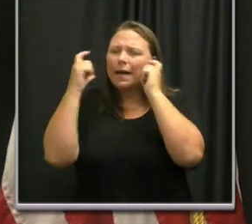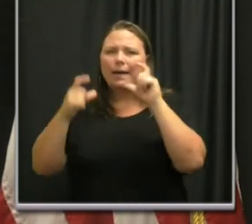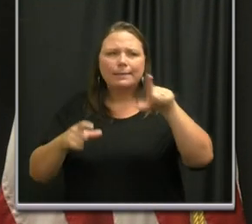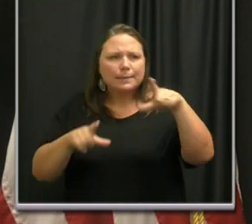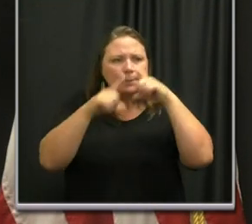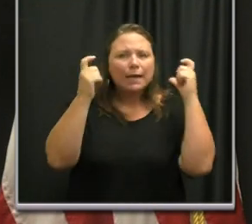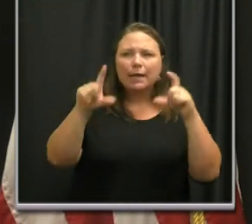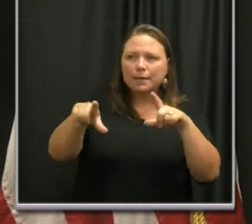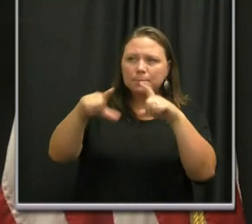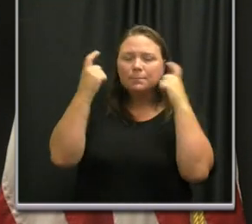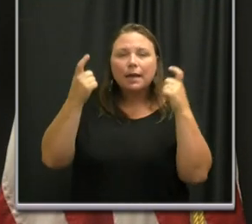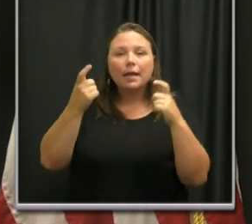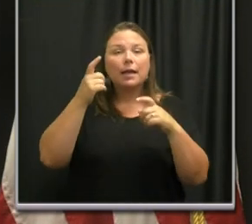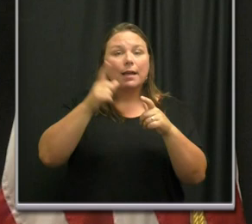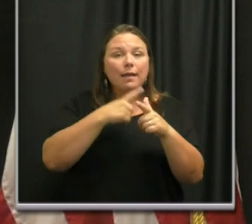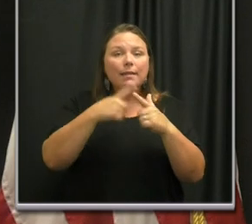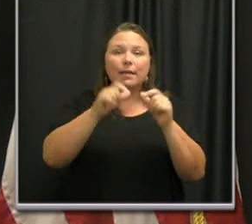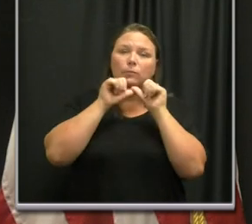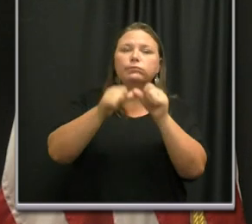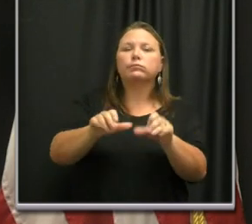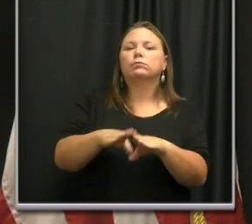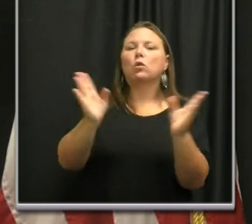they can be open on normal hours.